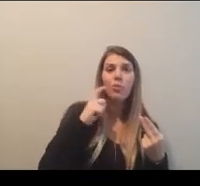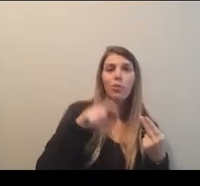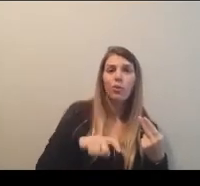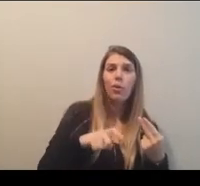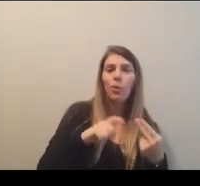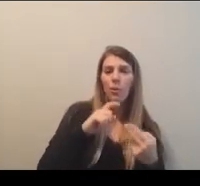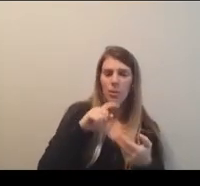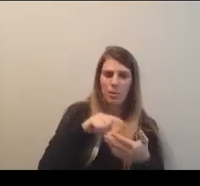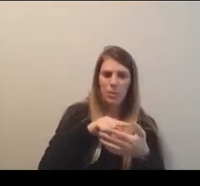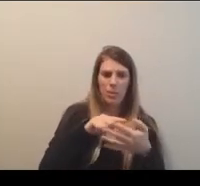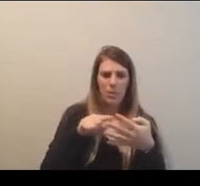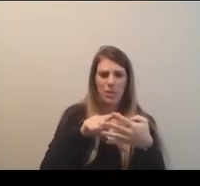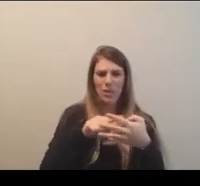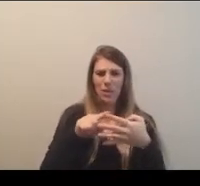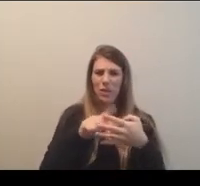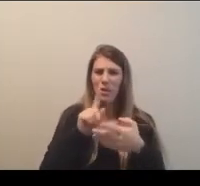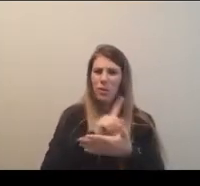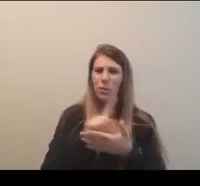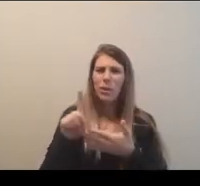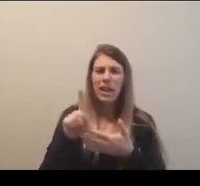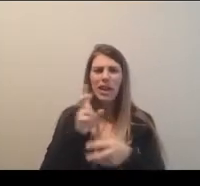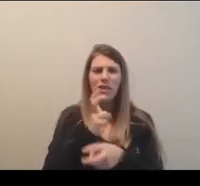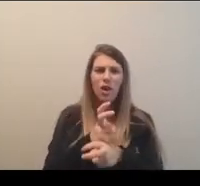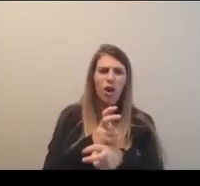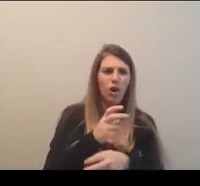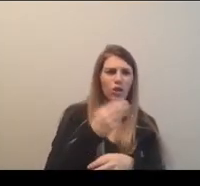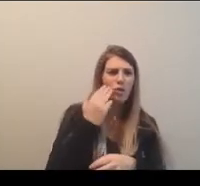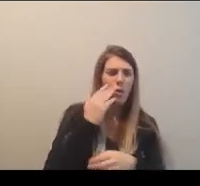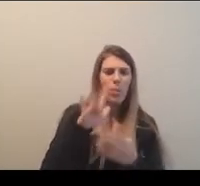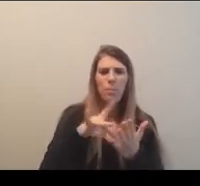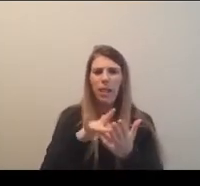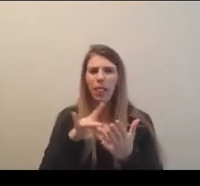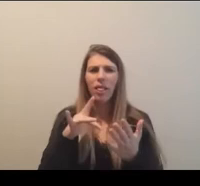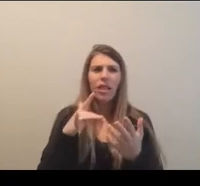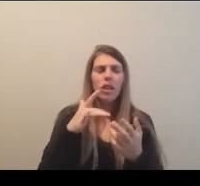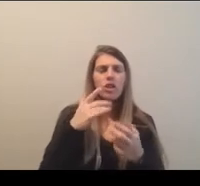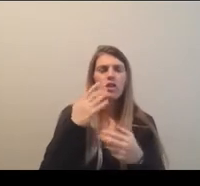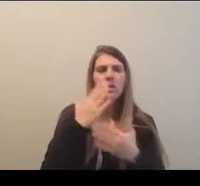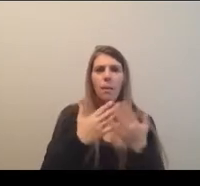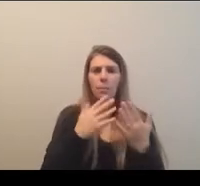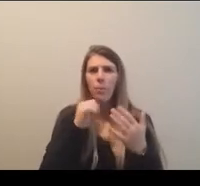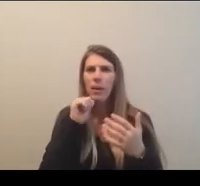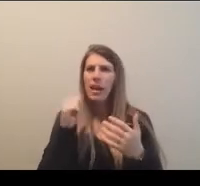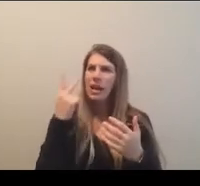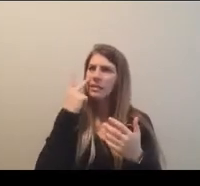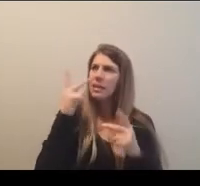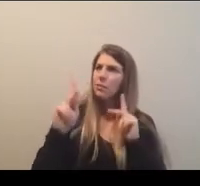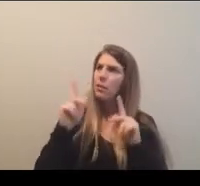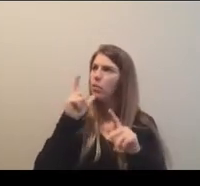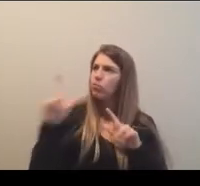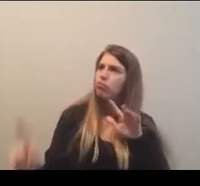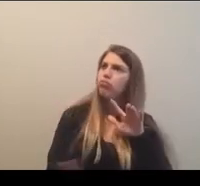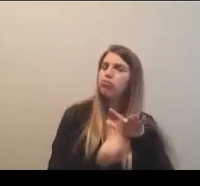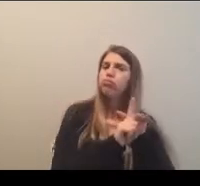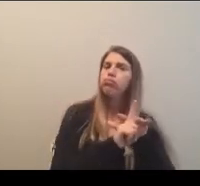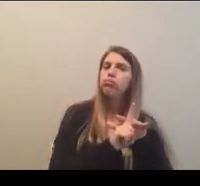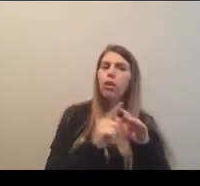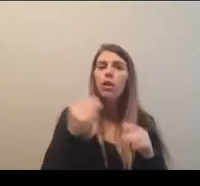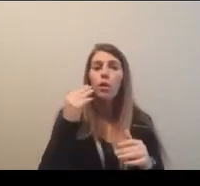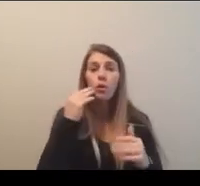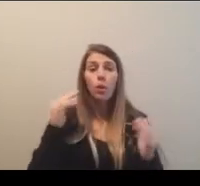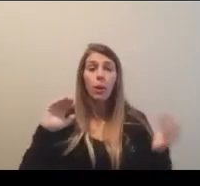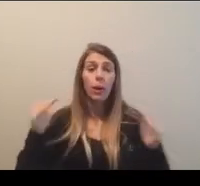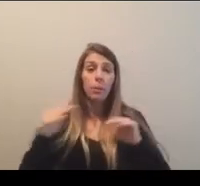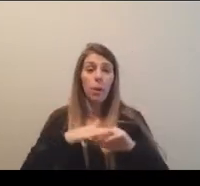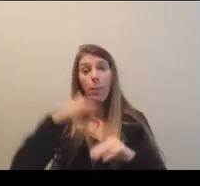the middle of the week and everything, there are a variety of factors that you just didn't see the, um, turnout that was needed. So all that being said, and then comparably